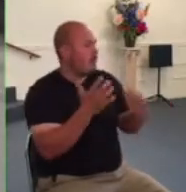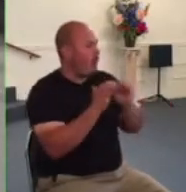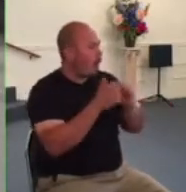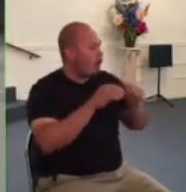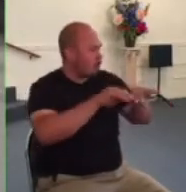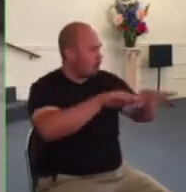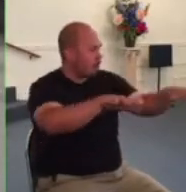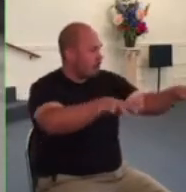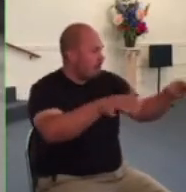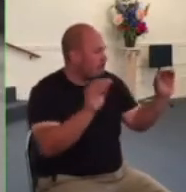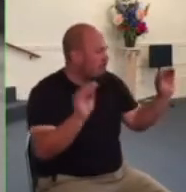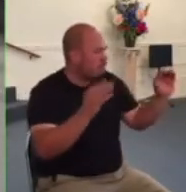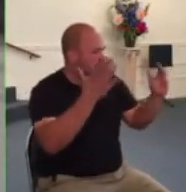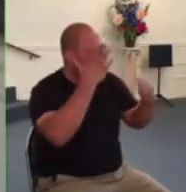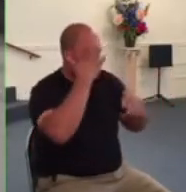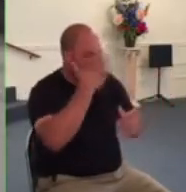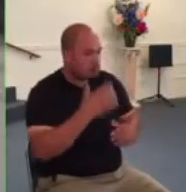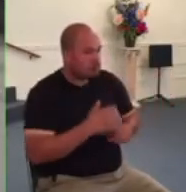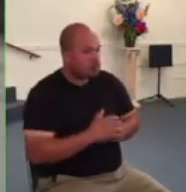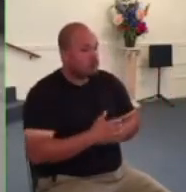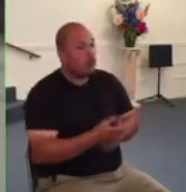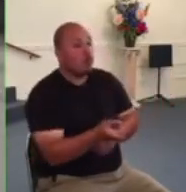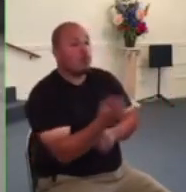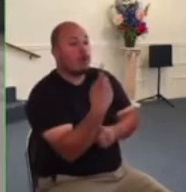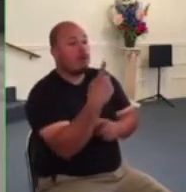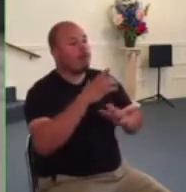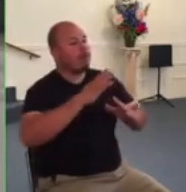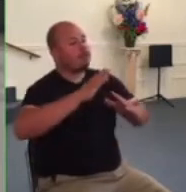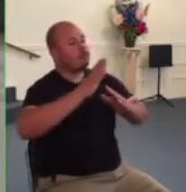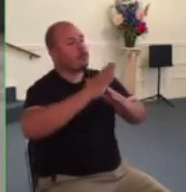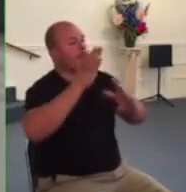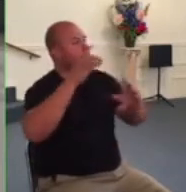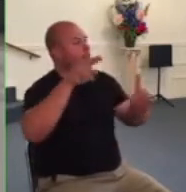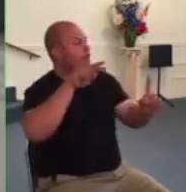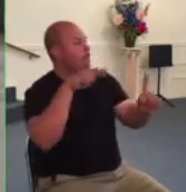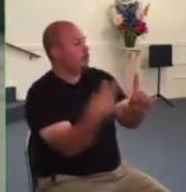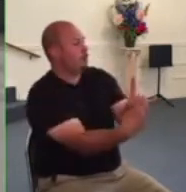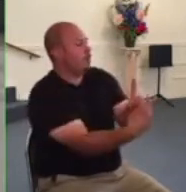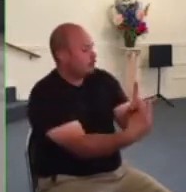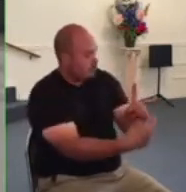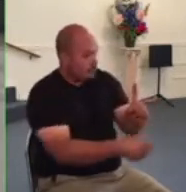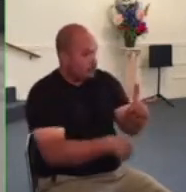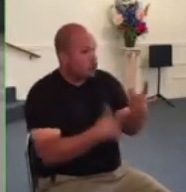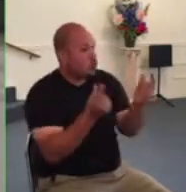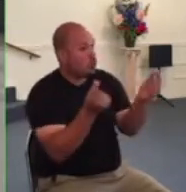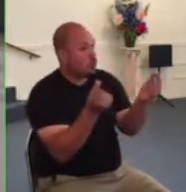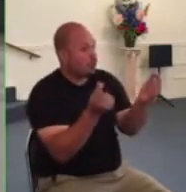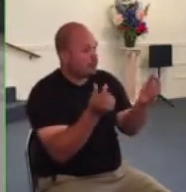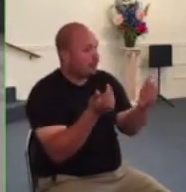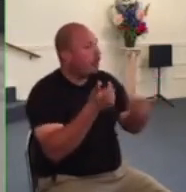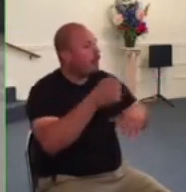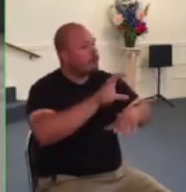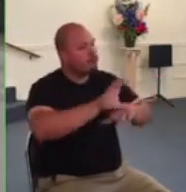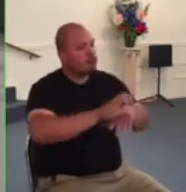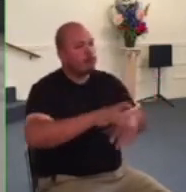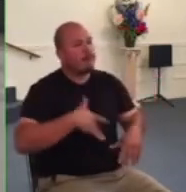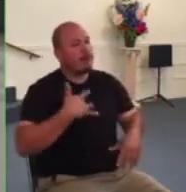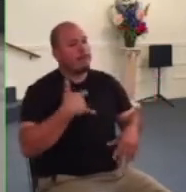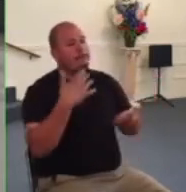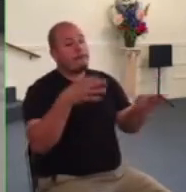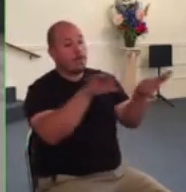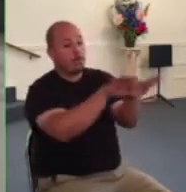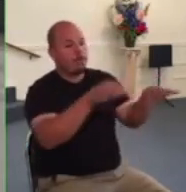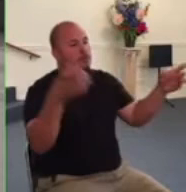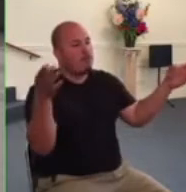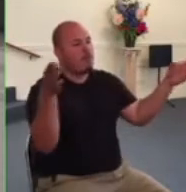one of the key perspectives that moved churches to close their doors for a while was the sense that doing so would be the best way to show our